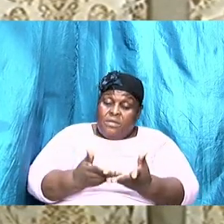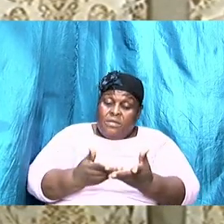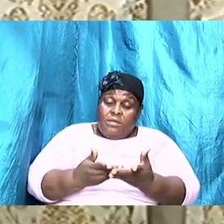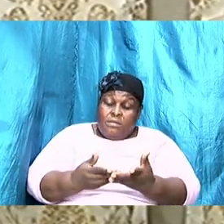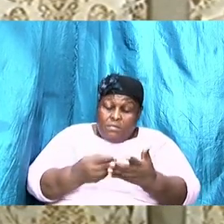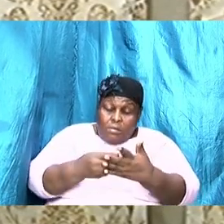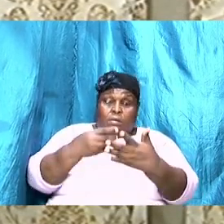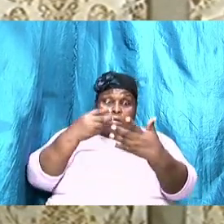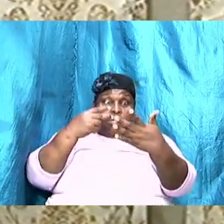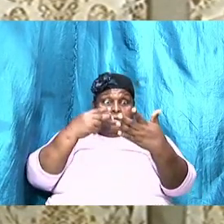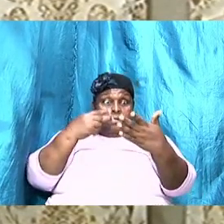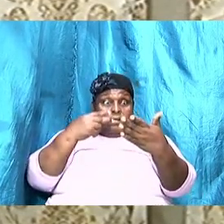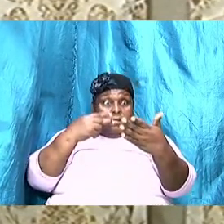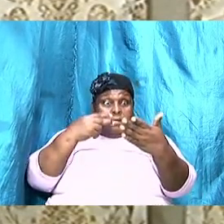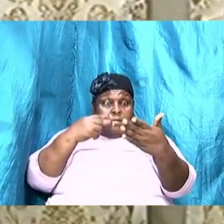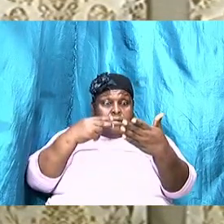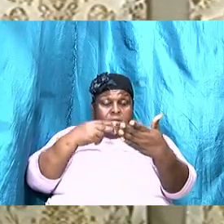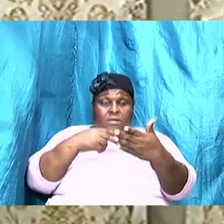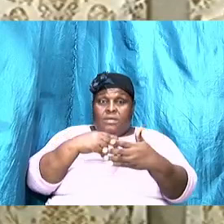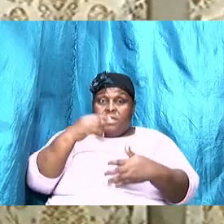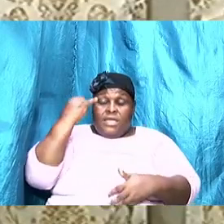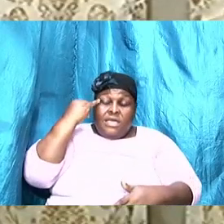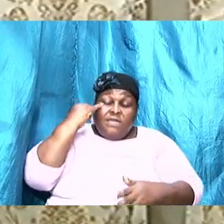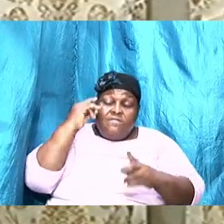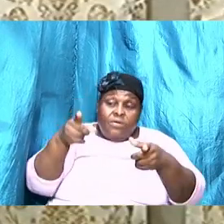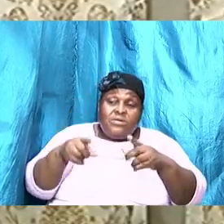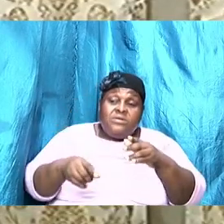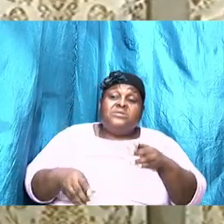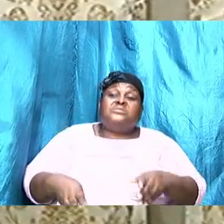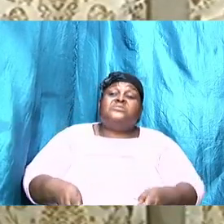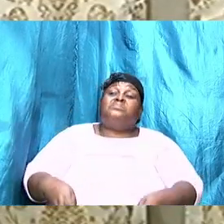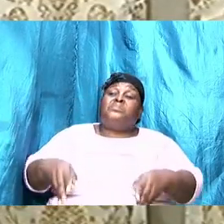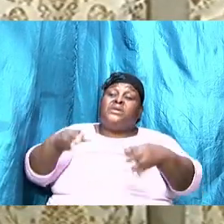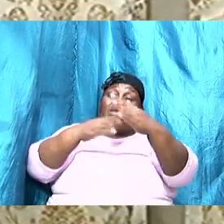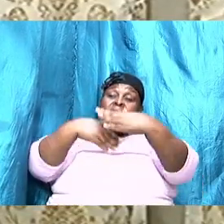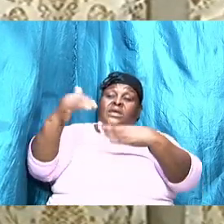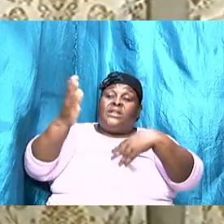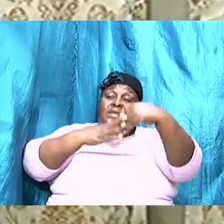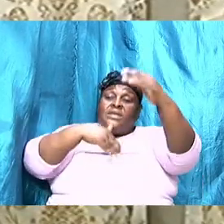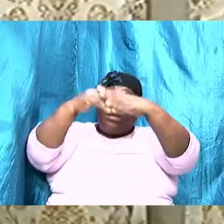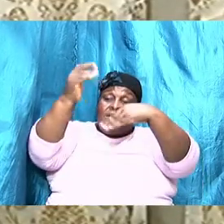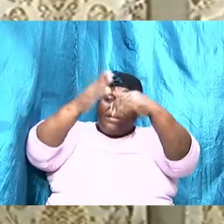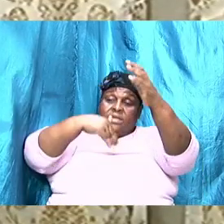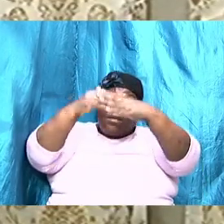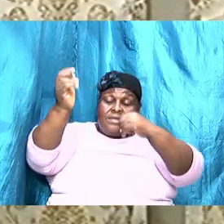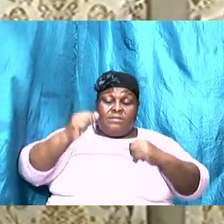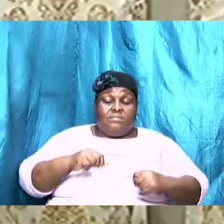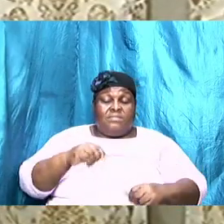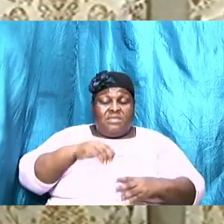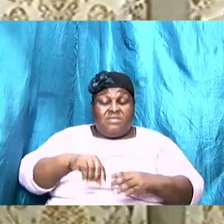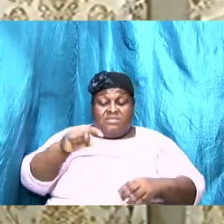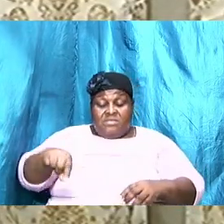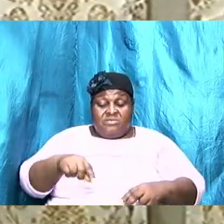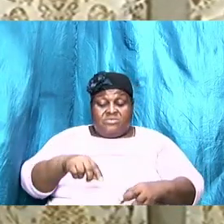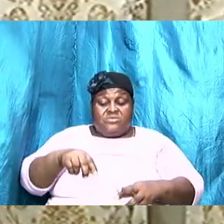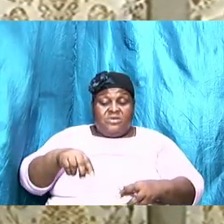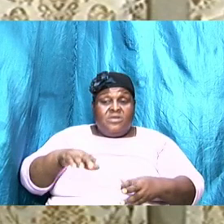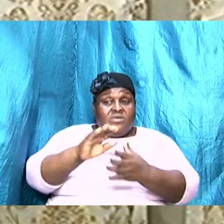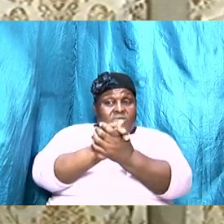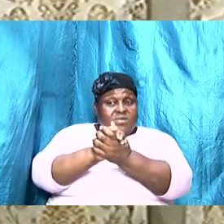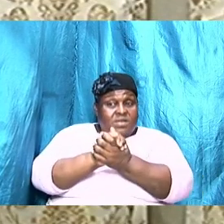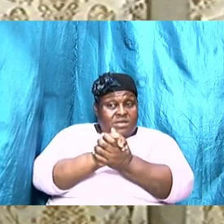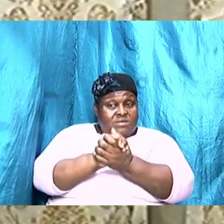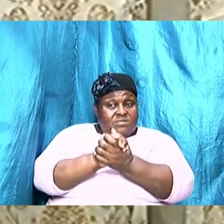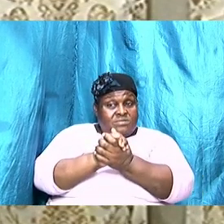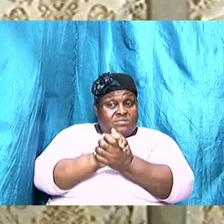out at us that if we are going to build and remember we said it at the start you know in this relationship called marriage